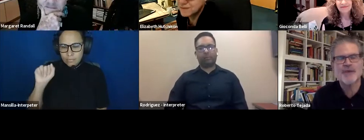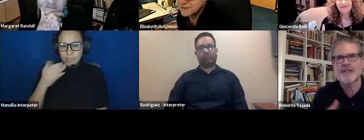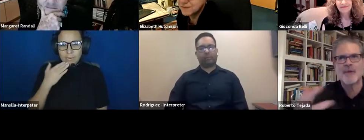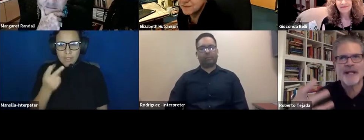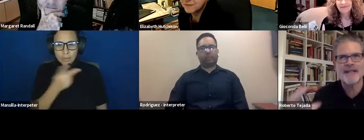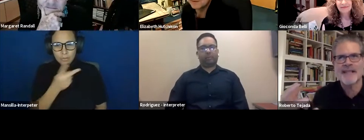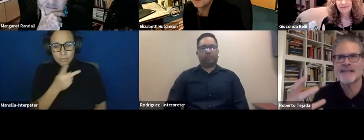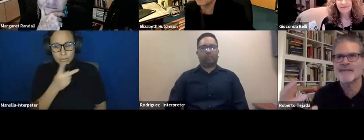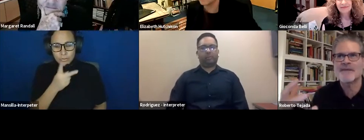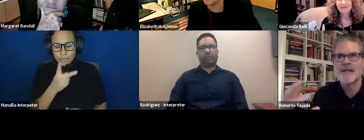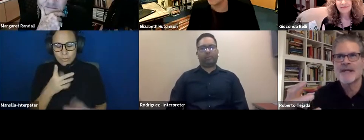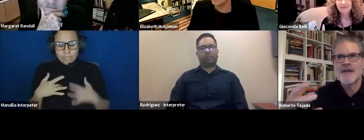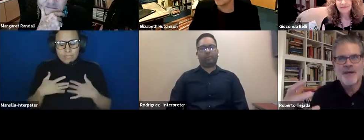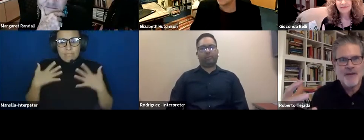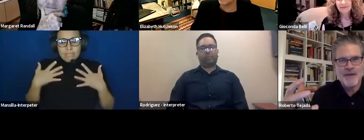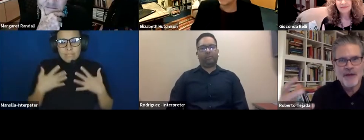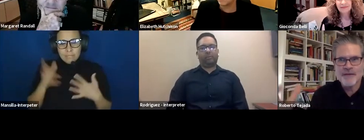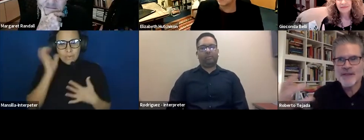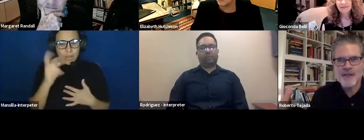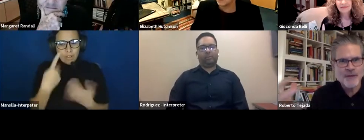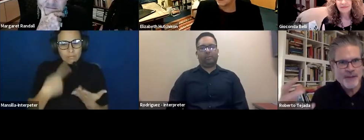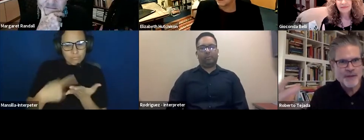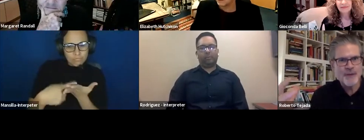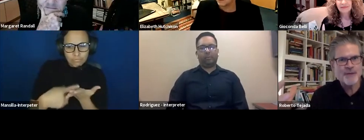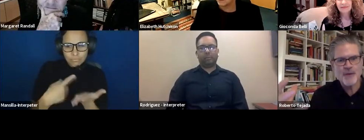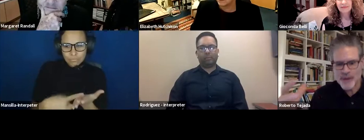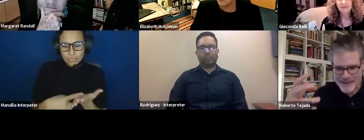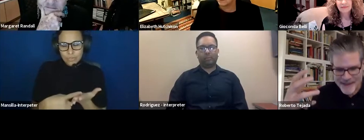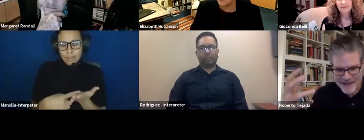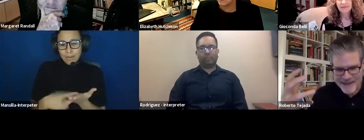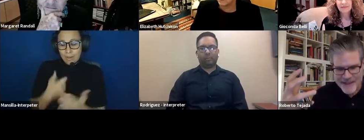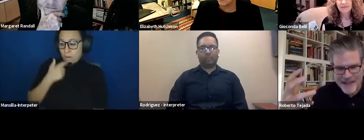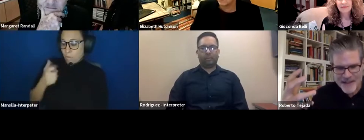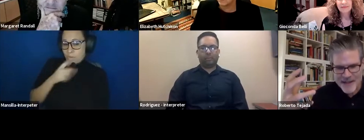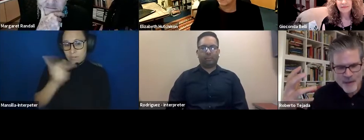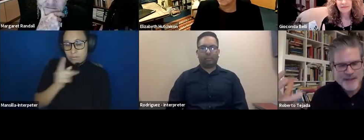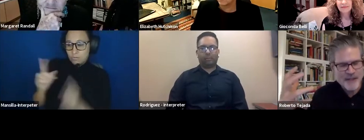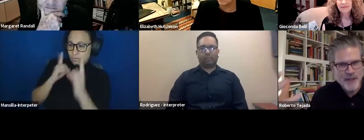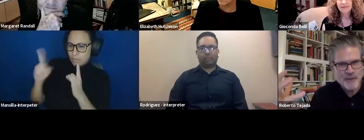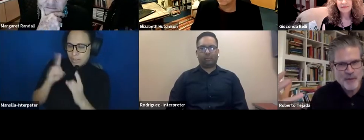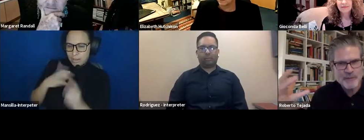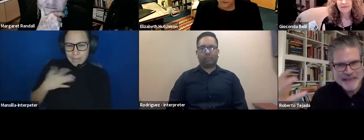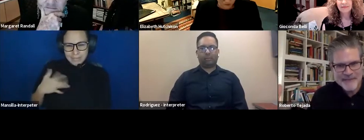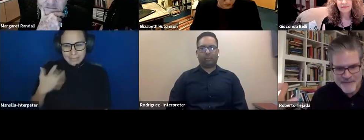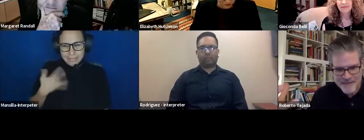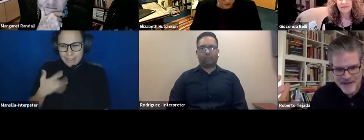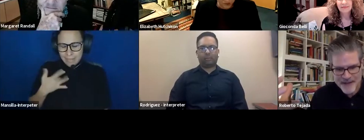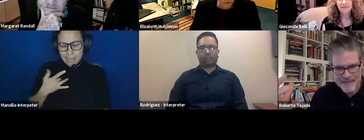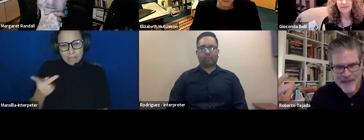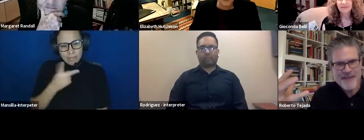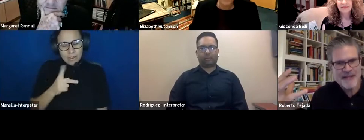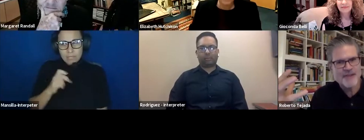And I was wondering, what I got a sense of the conversation between the two of you was that there was this incredible belief